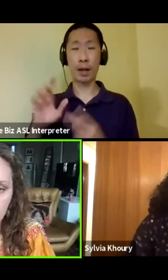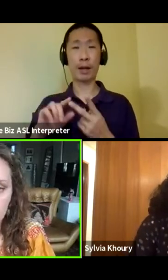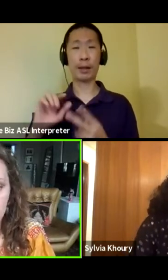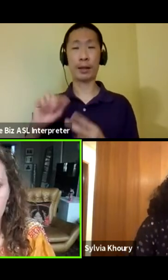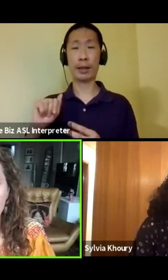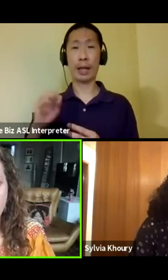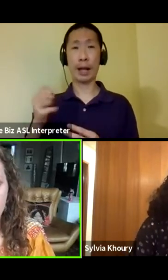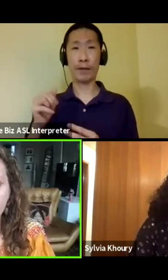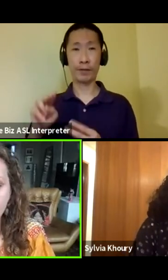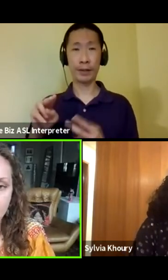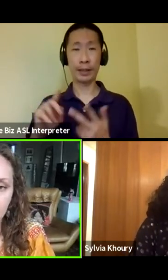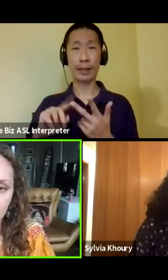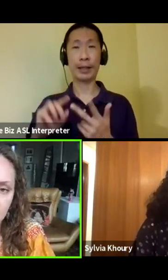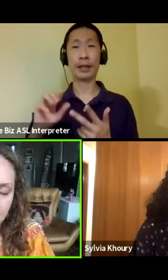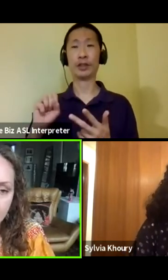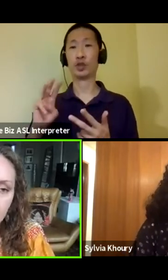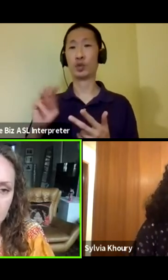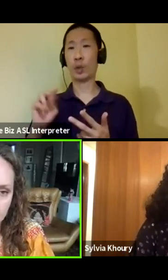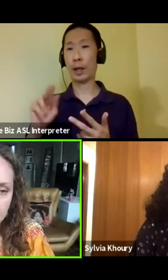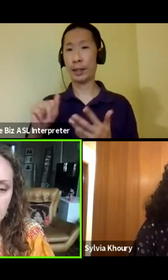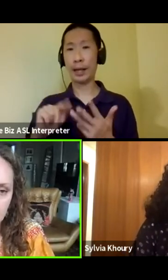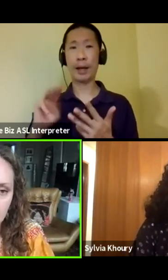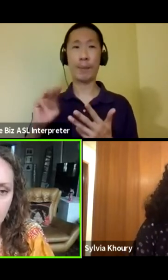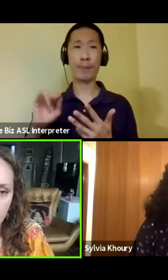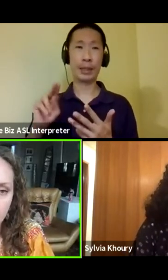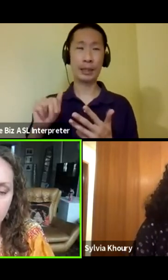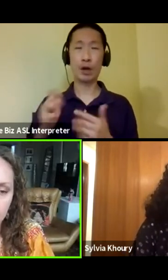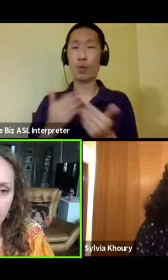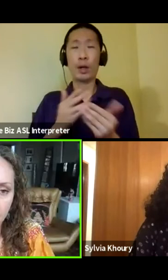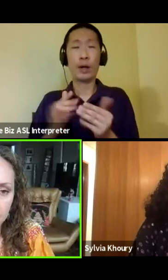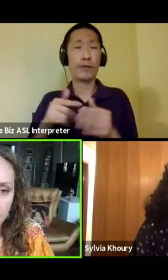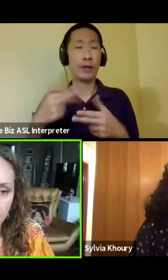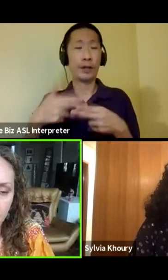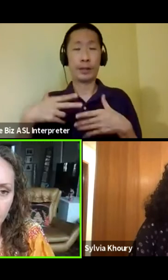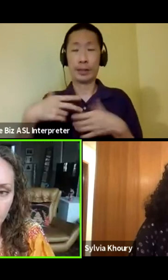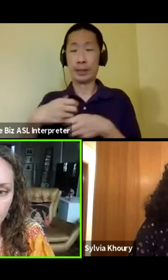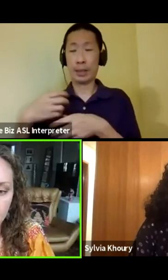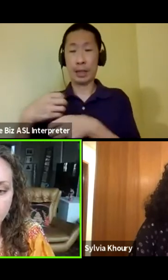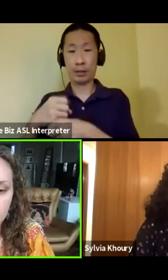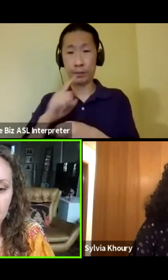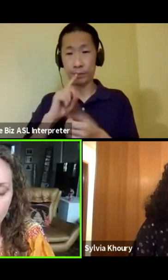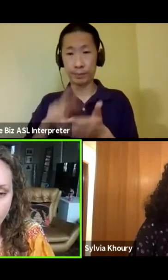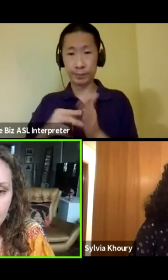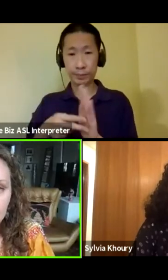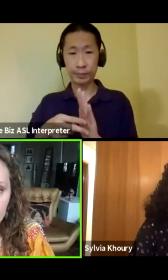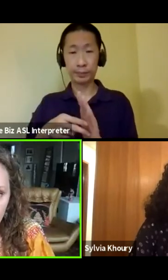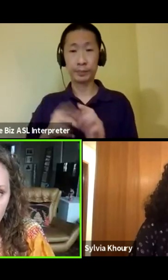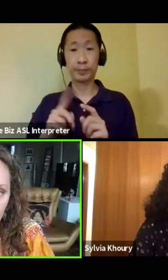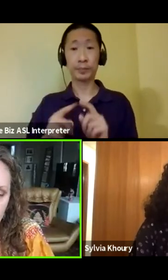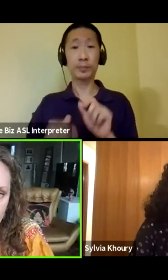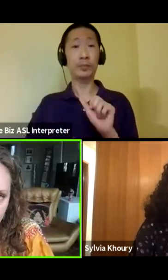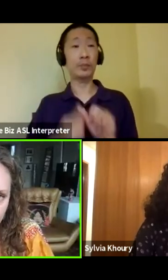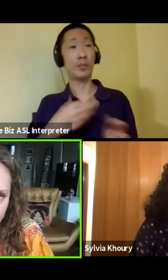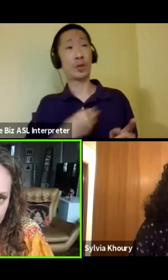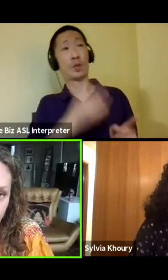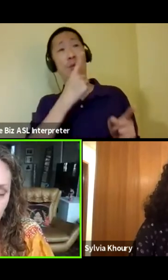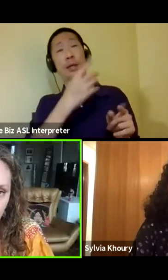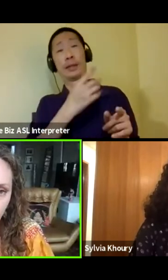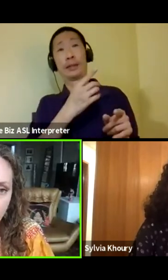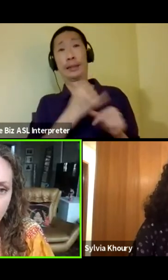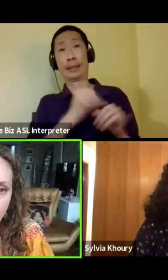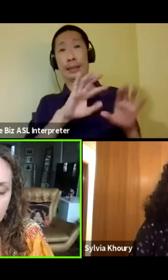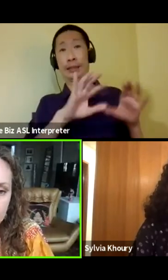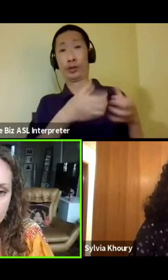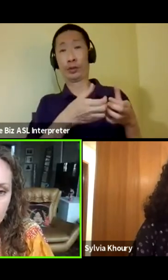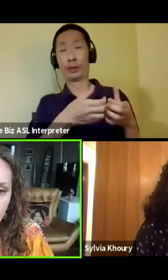MENA, SWANA, whatever the acronym is, um, there, the predominantly white institutions really need